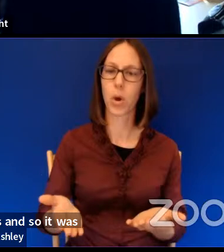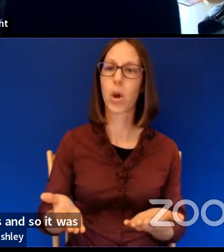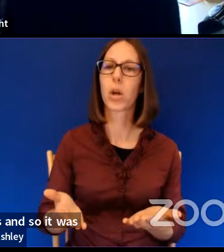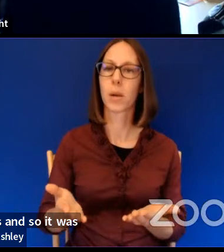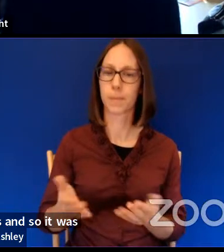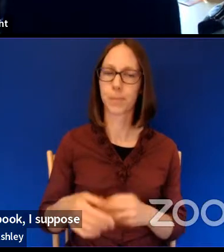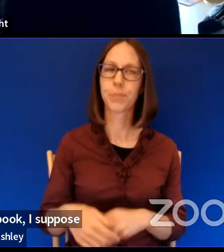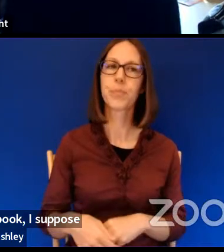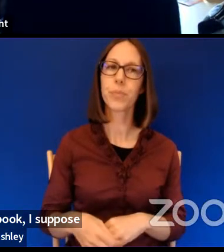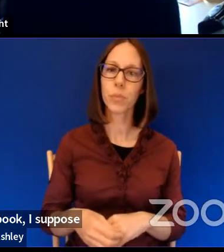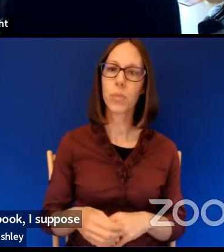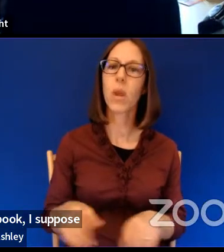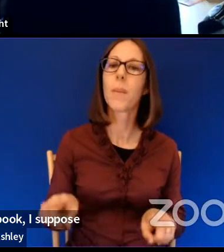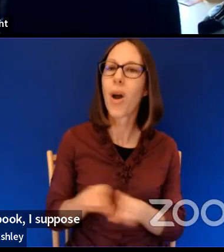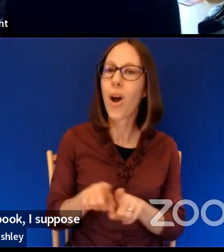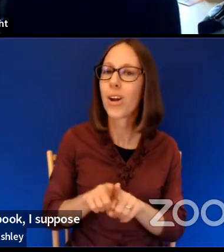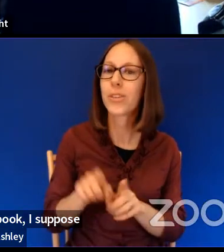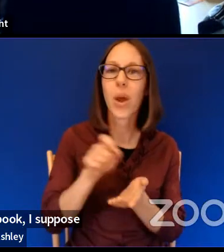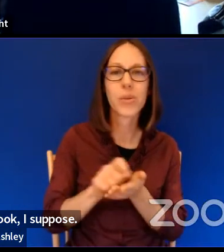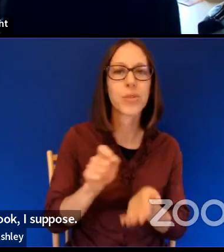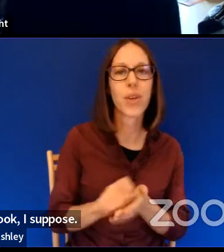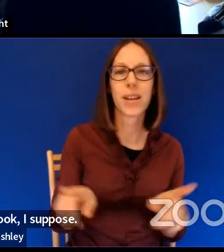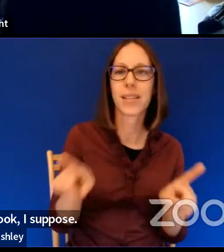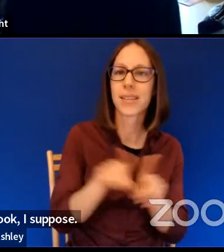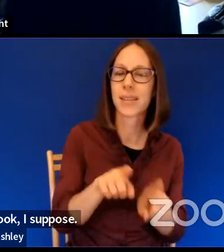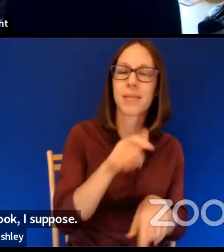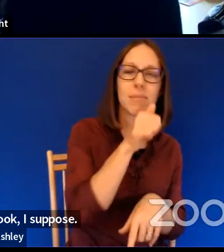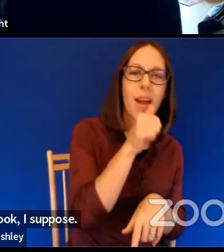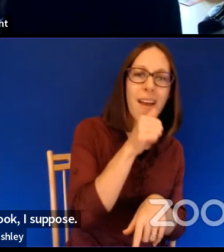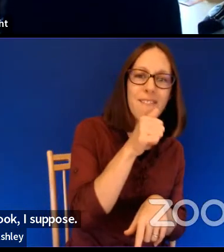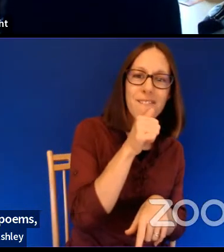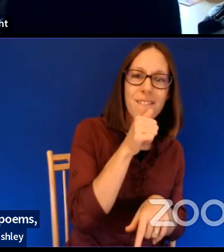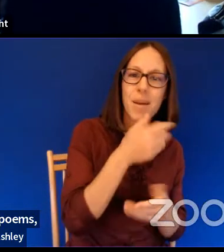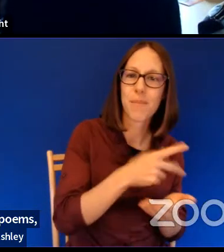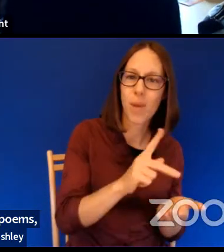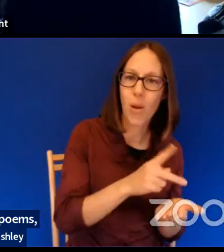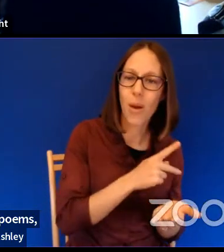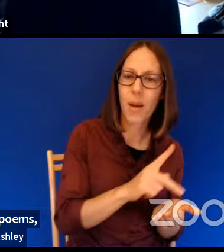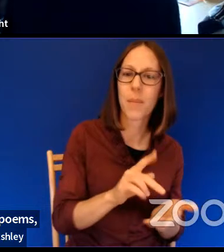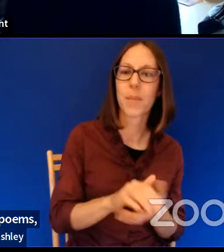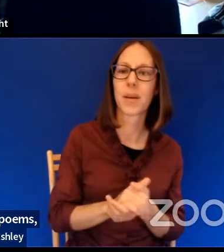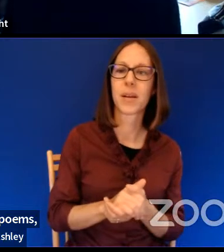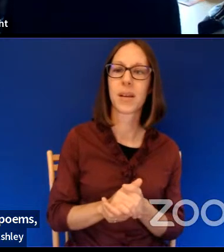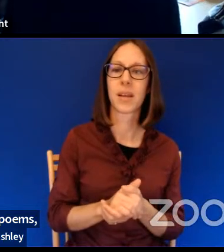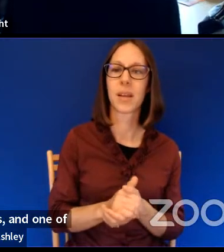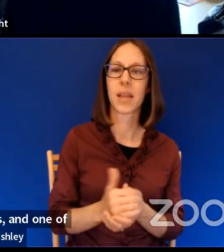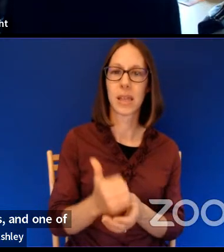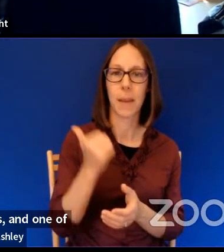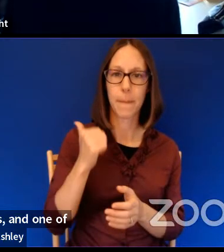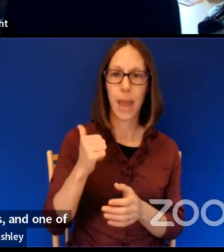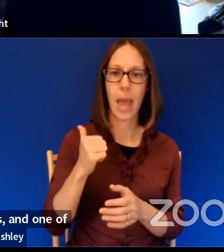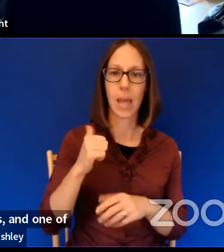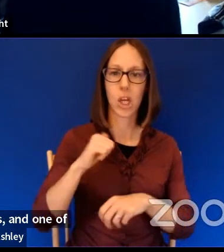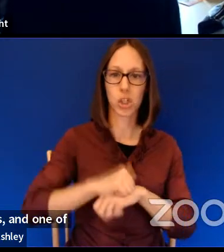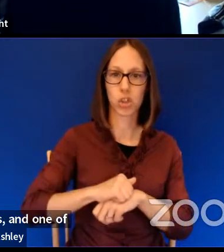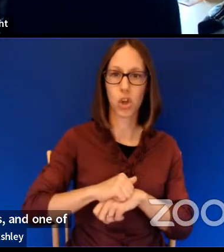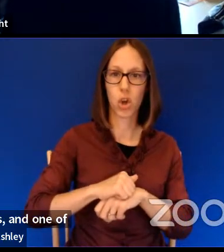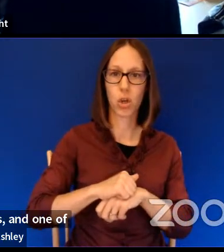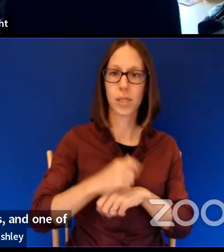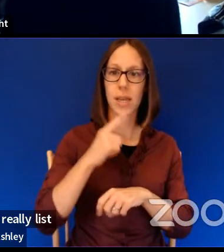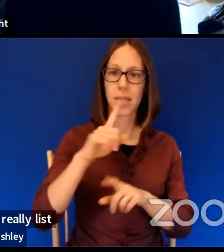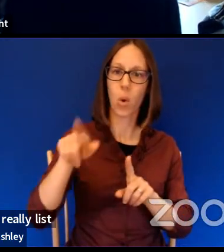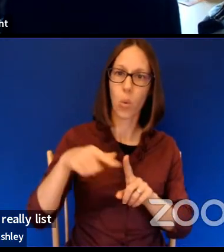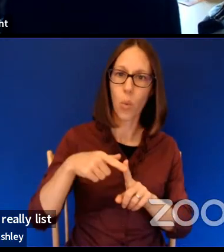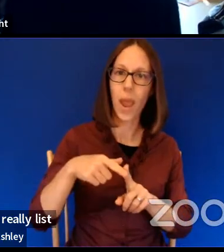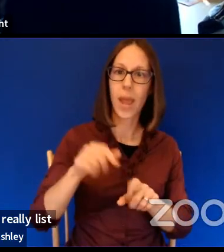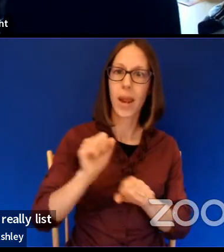Um, but I was also writing these private poems. And one of the things I did in the back of stones is really list sort of all the times I worked on